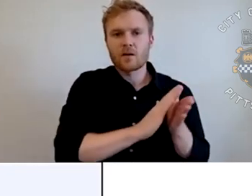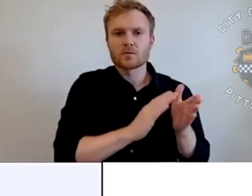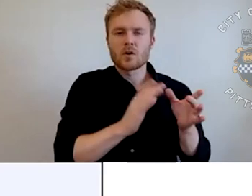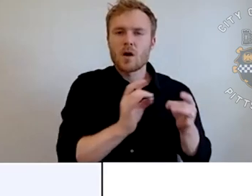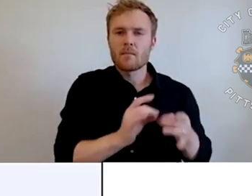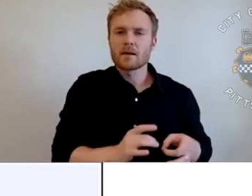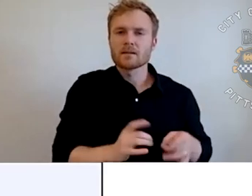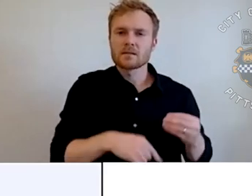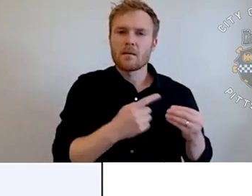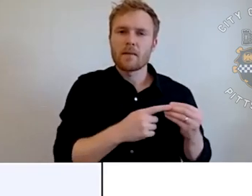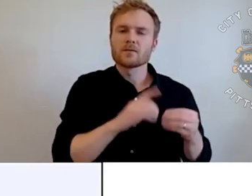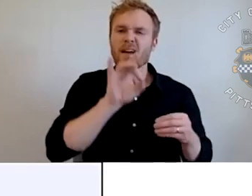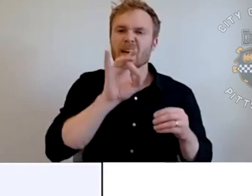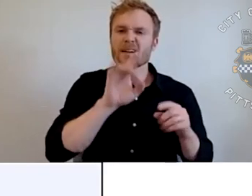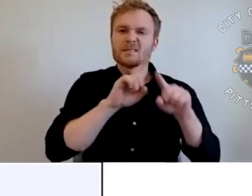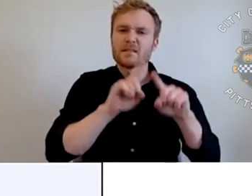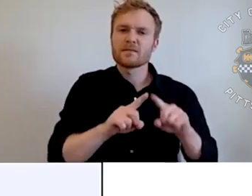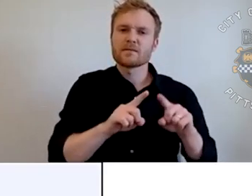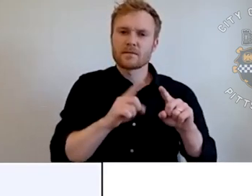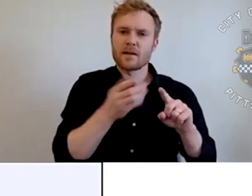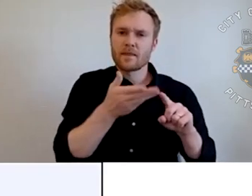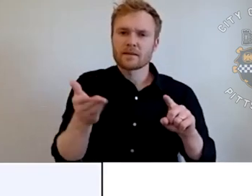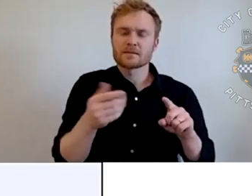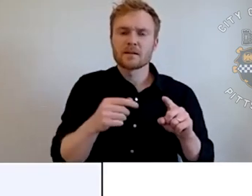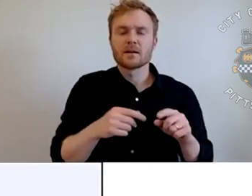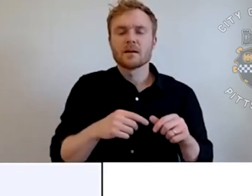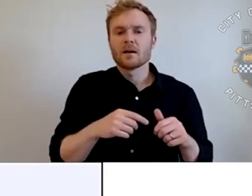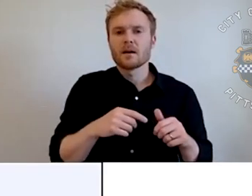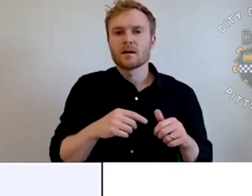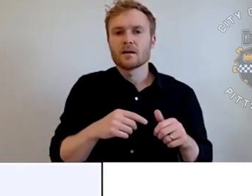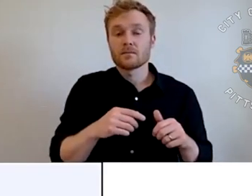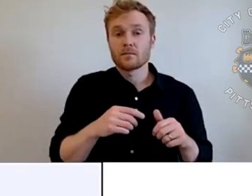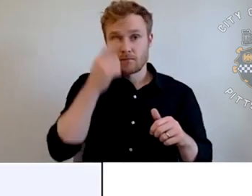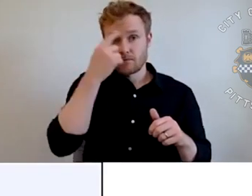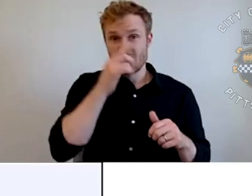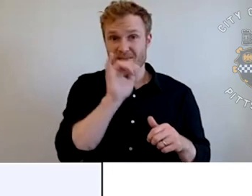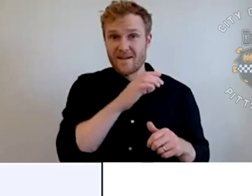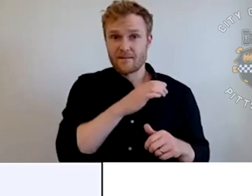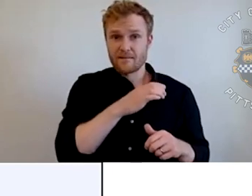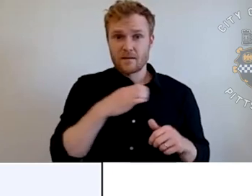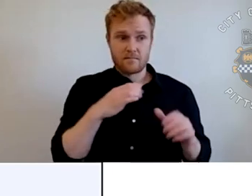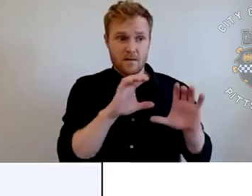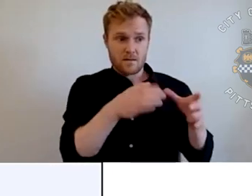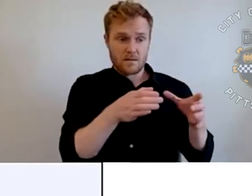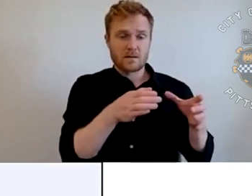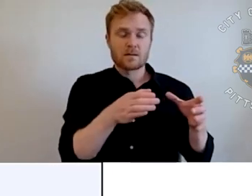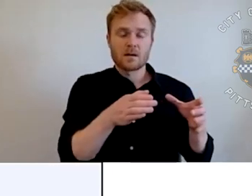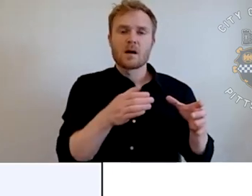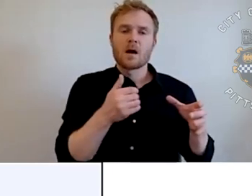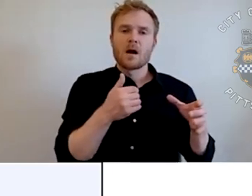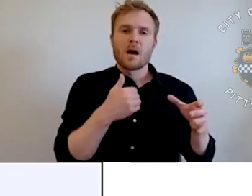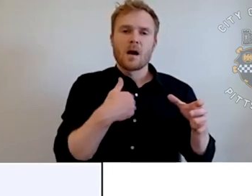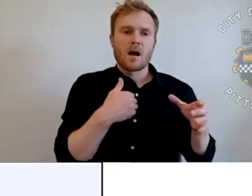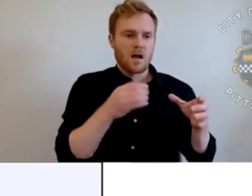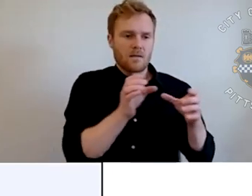the Capital Program Facilitation Committee scores against. Out of that whole committee, there's a subset that does the scoring. There's five of